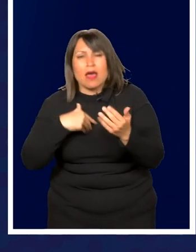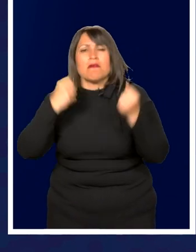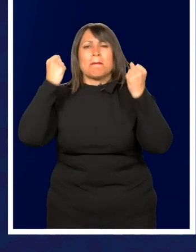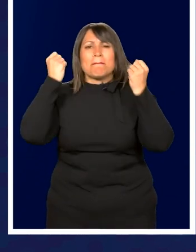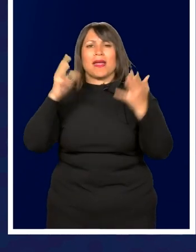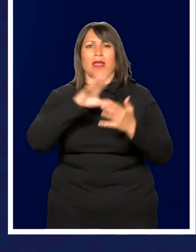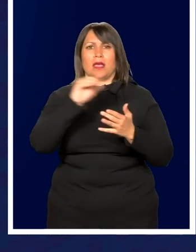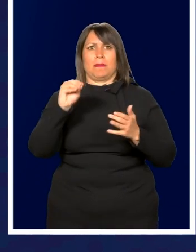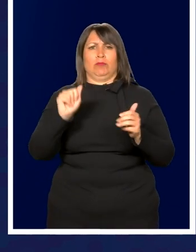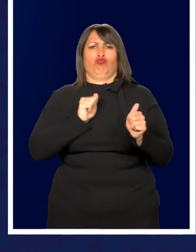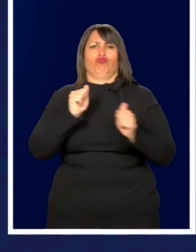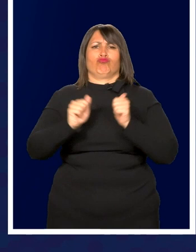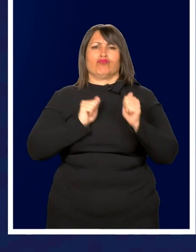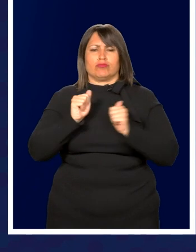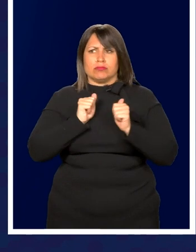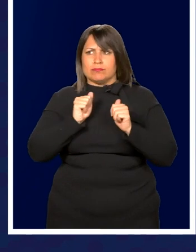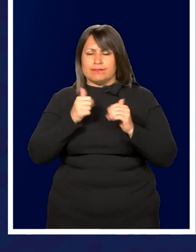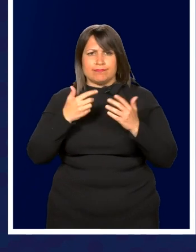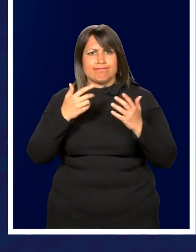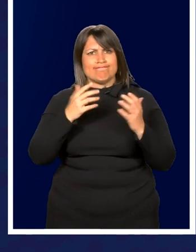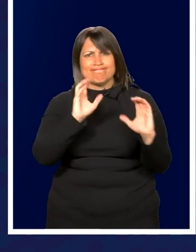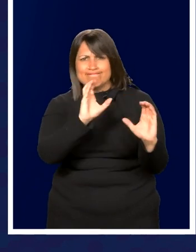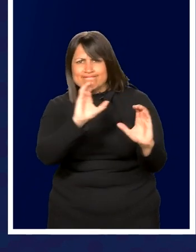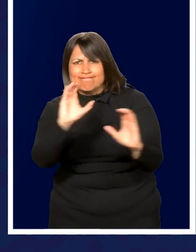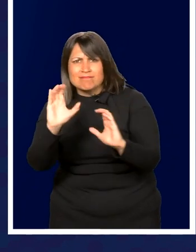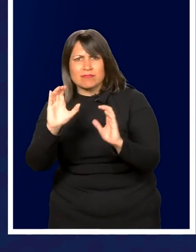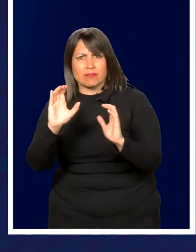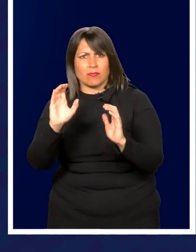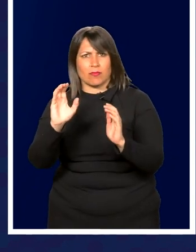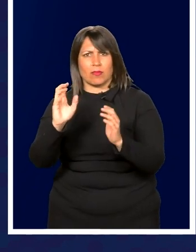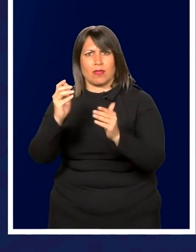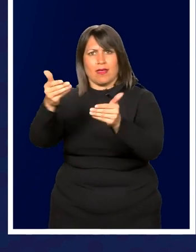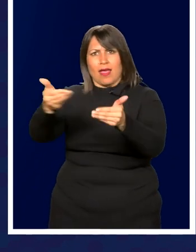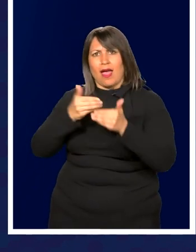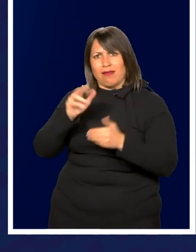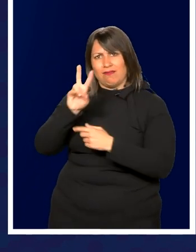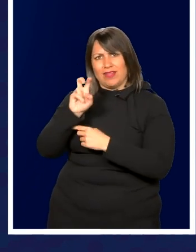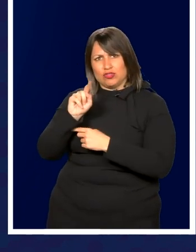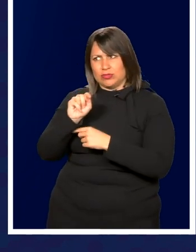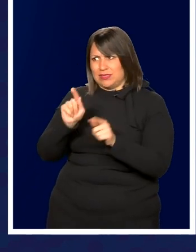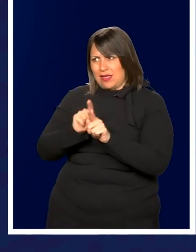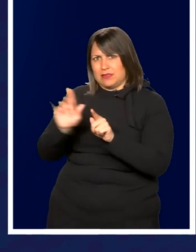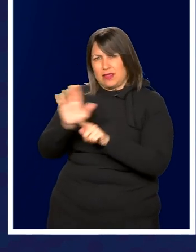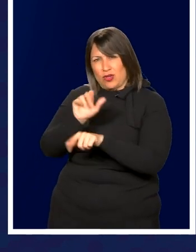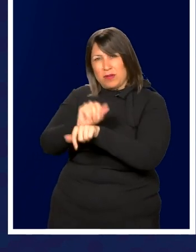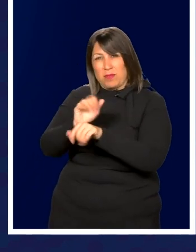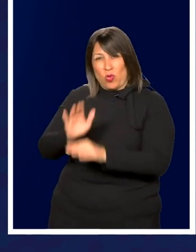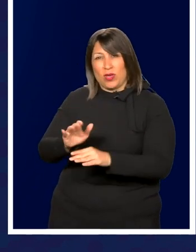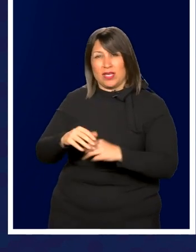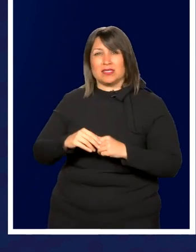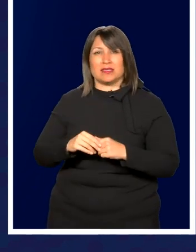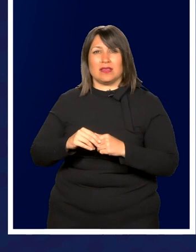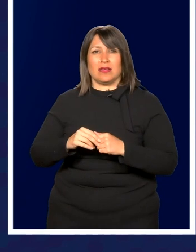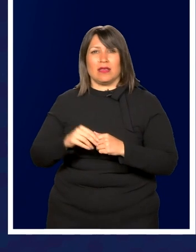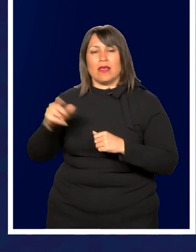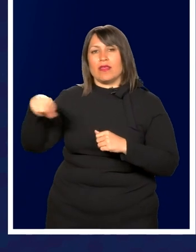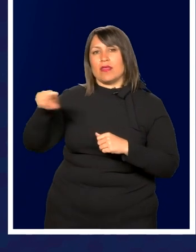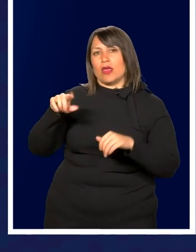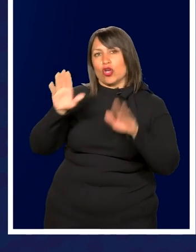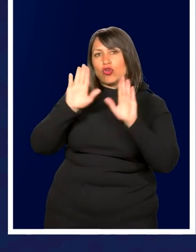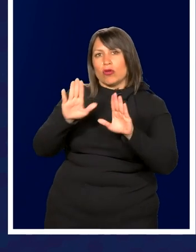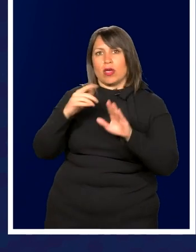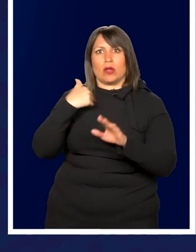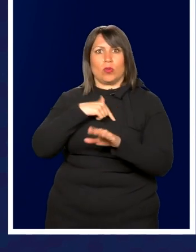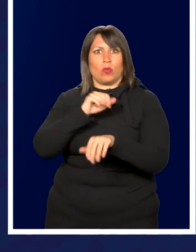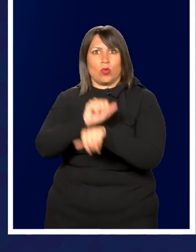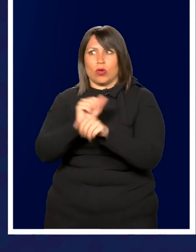companies out there that are aggressively pursuing to have veterans as their employees. They're great